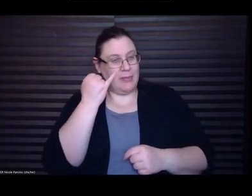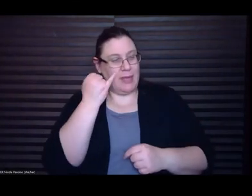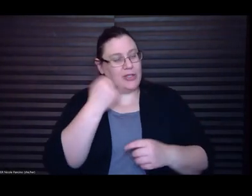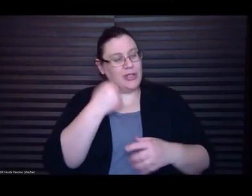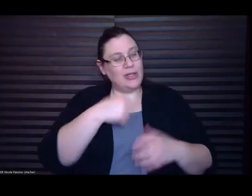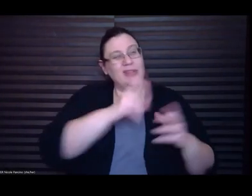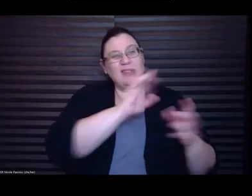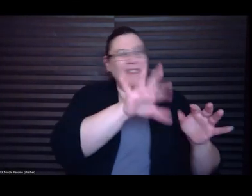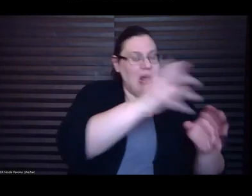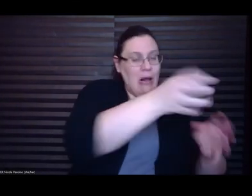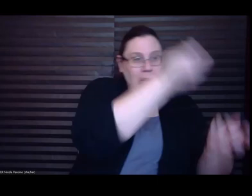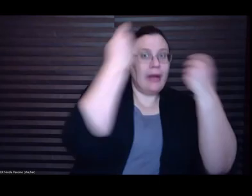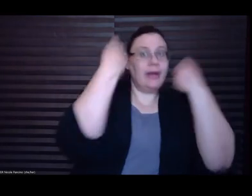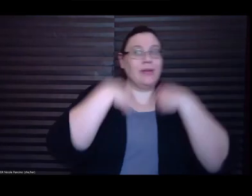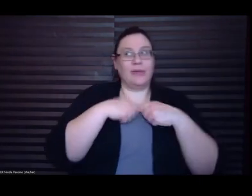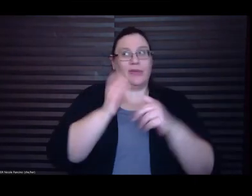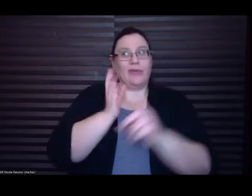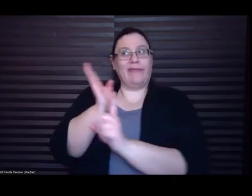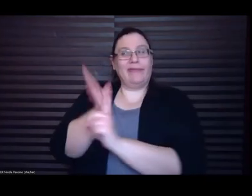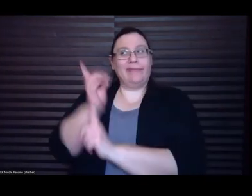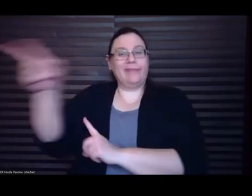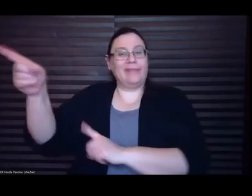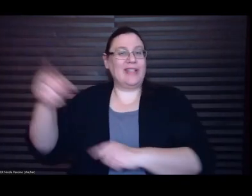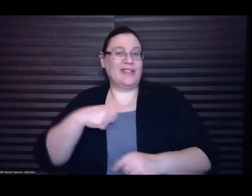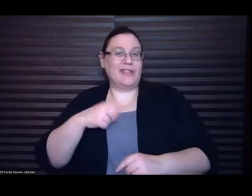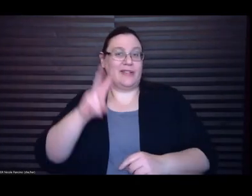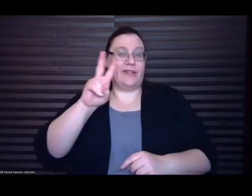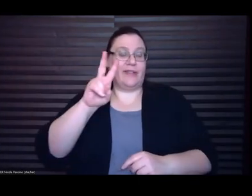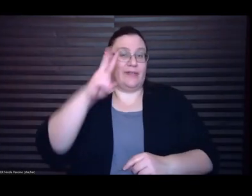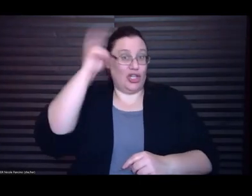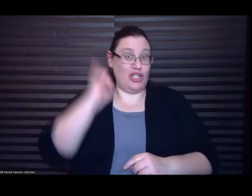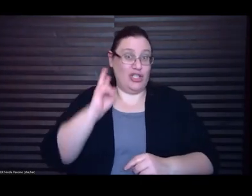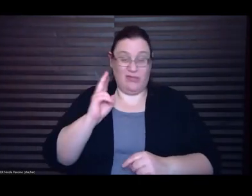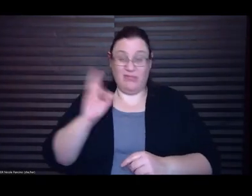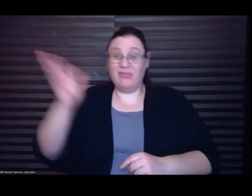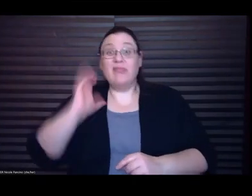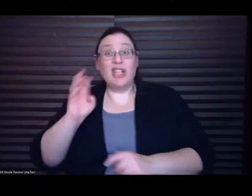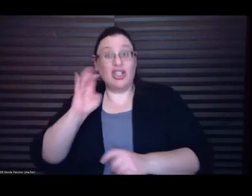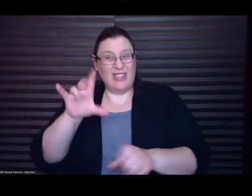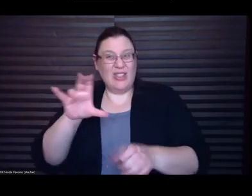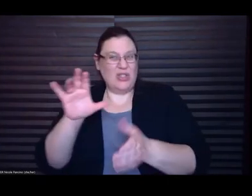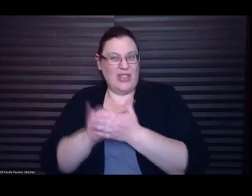had done when she took the job two years ago. Thank you. I'll stop there.